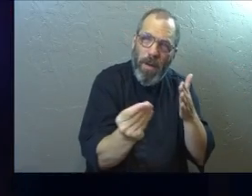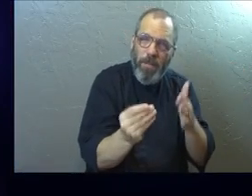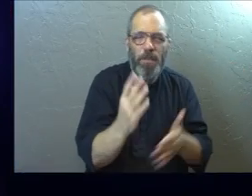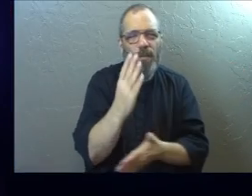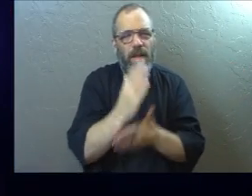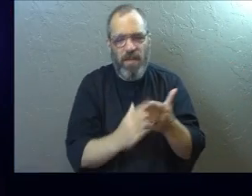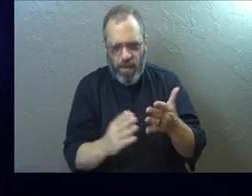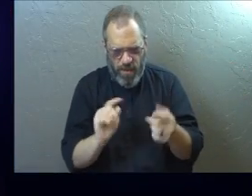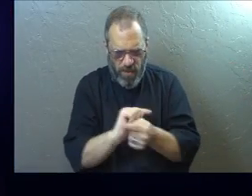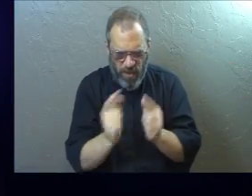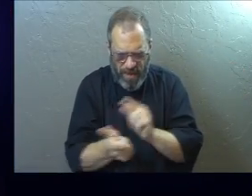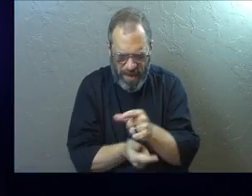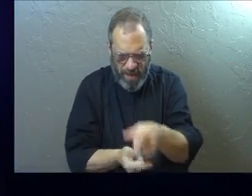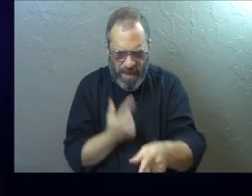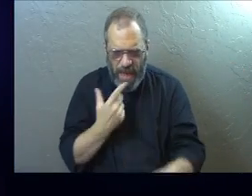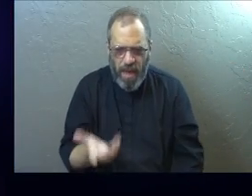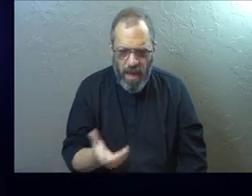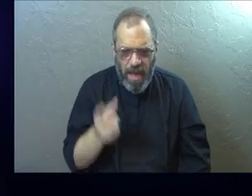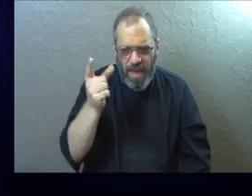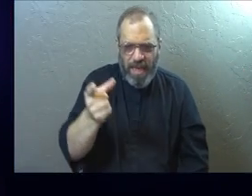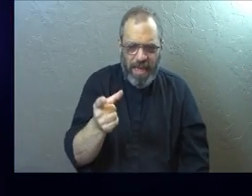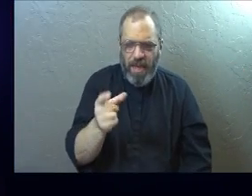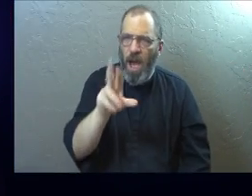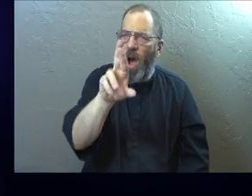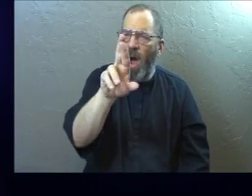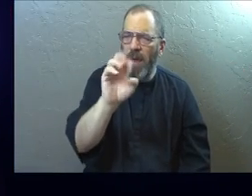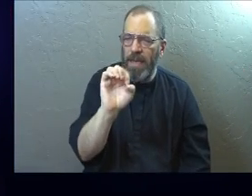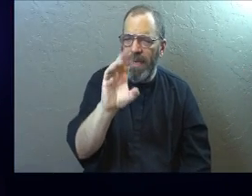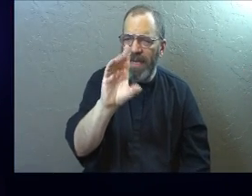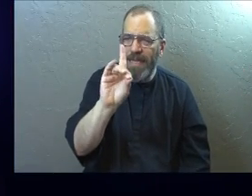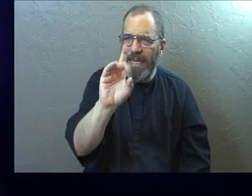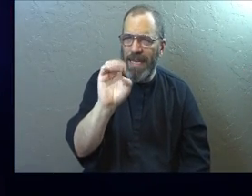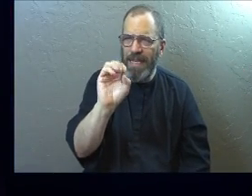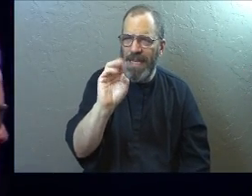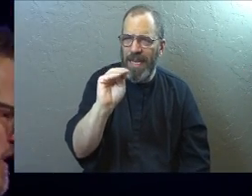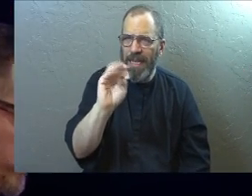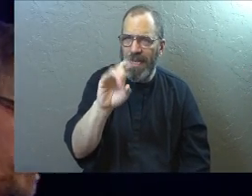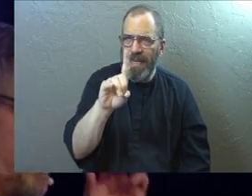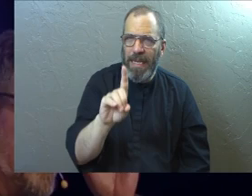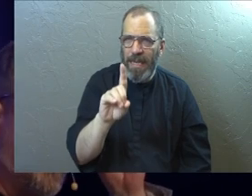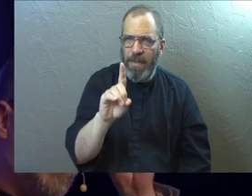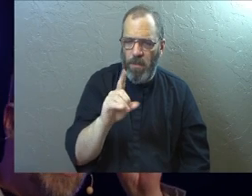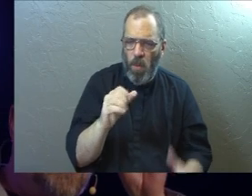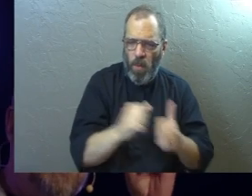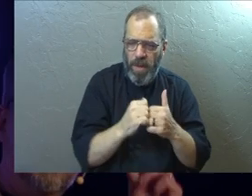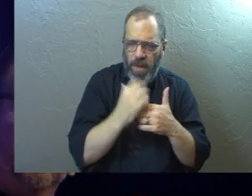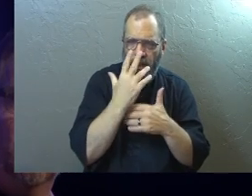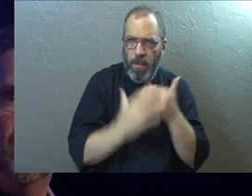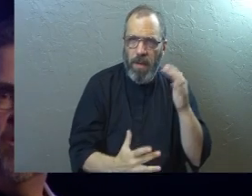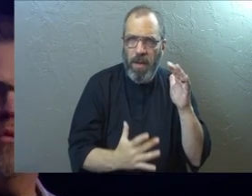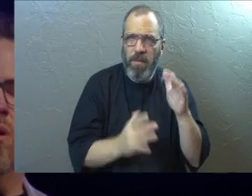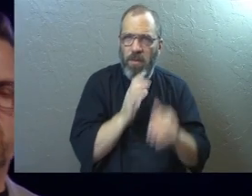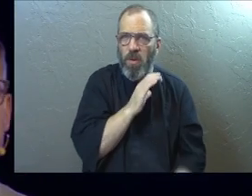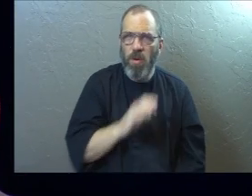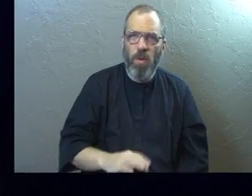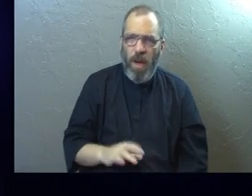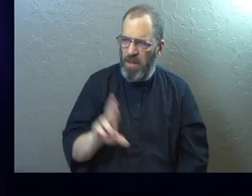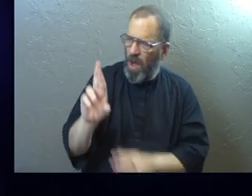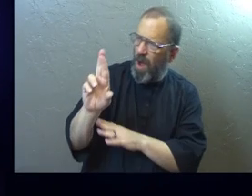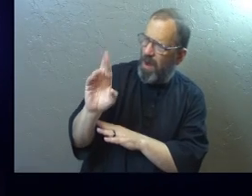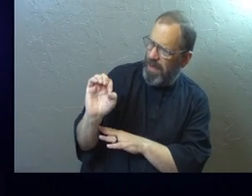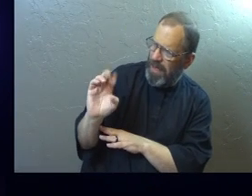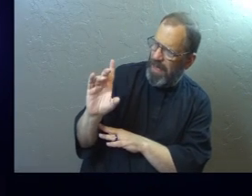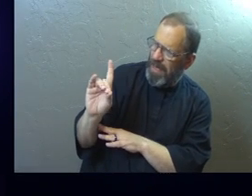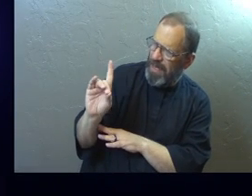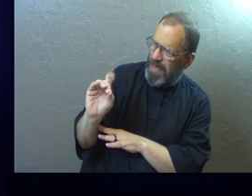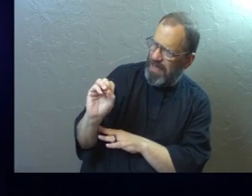Some of your translations there say that he redeemed us. He redeemed us with the blood of Christ. Redeem